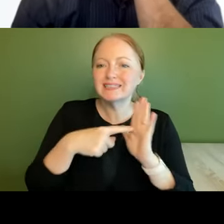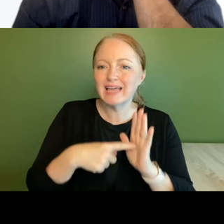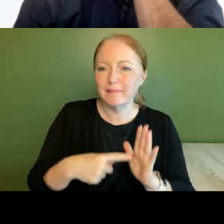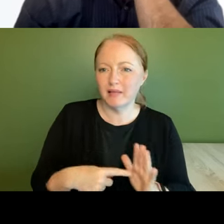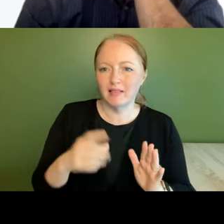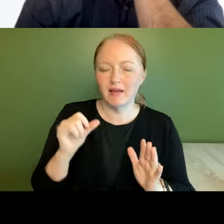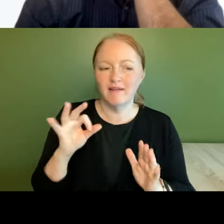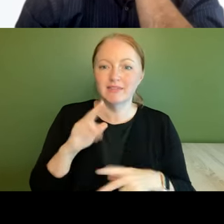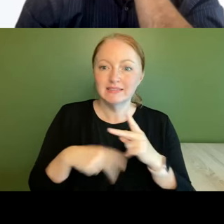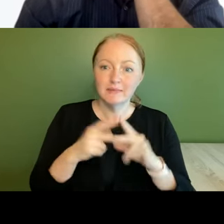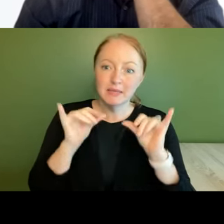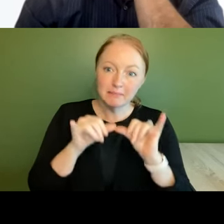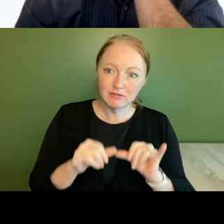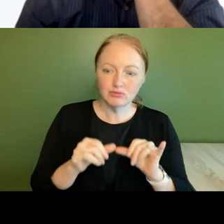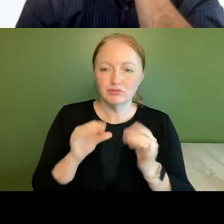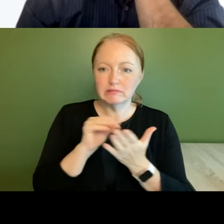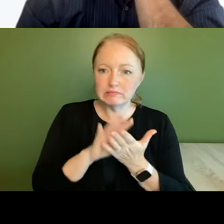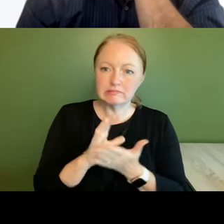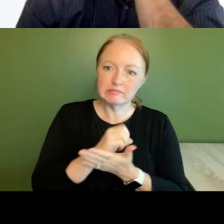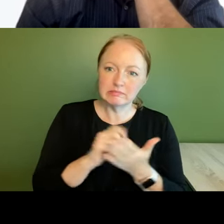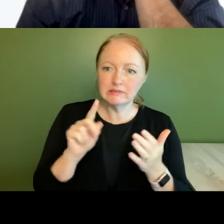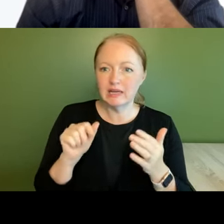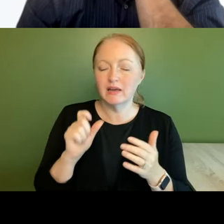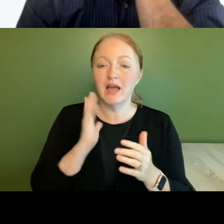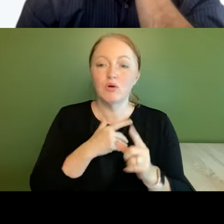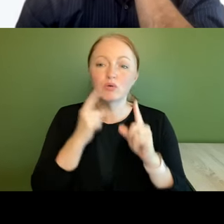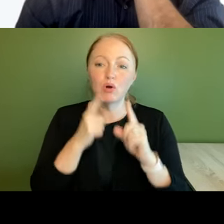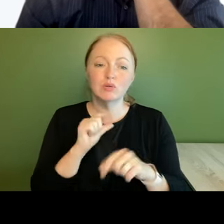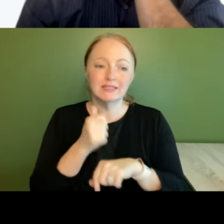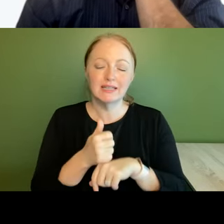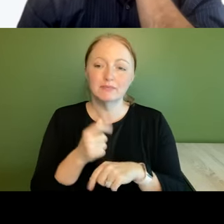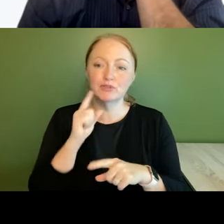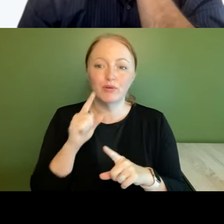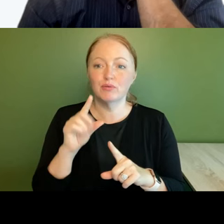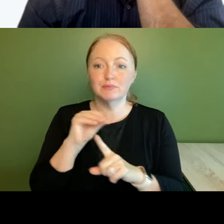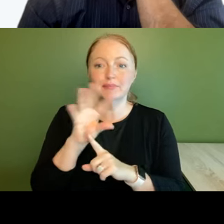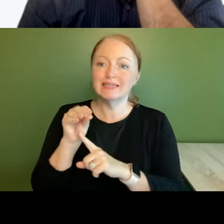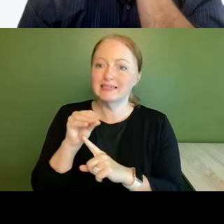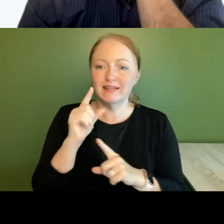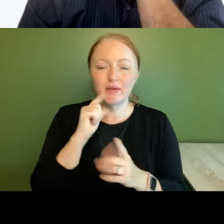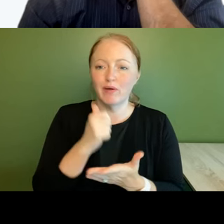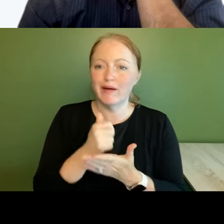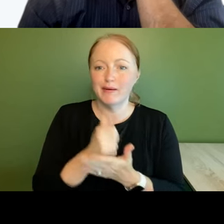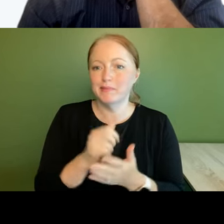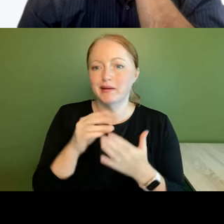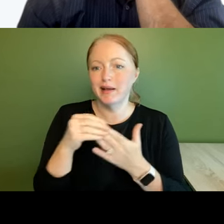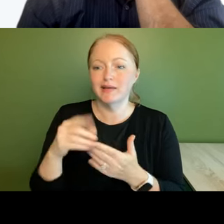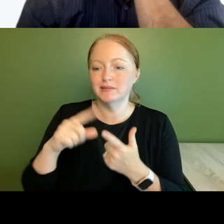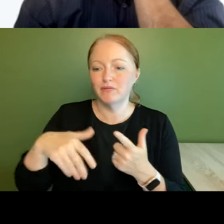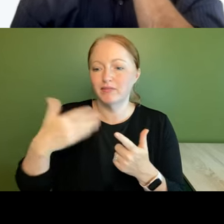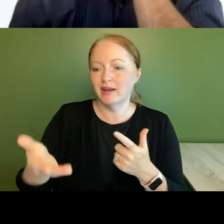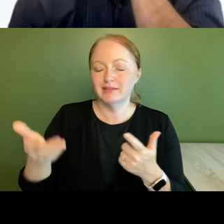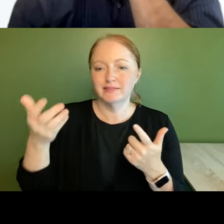types of measures and metrics and again the goal here is to establish those beacons that are going to help guide us over the next you know